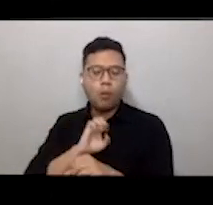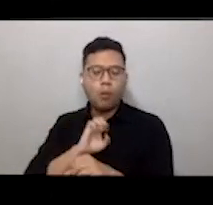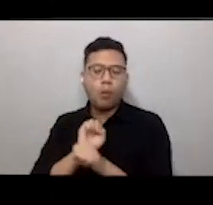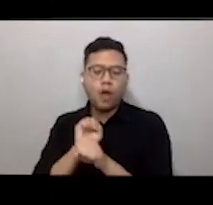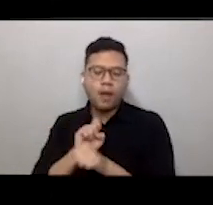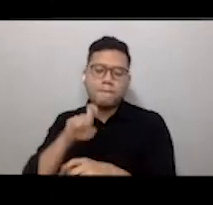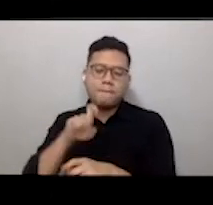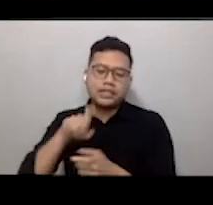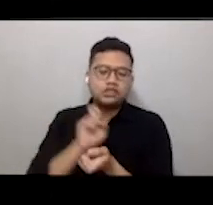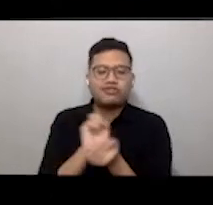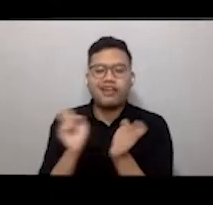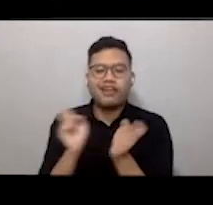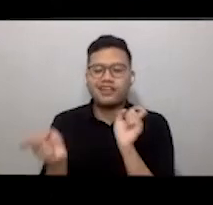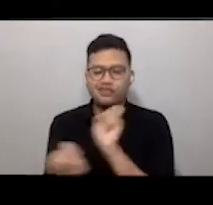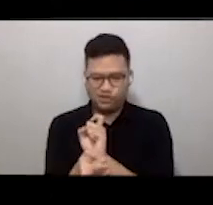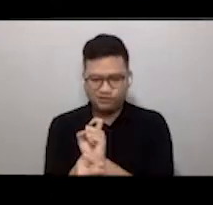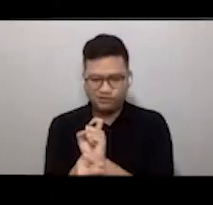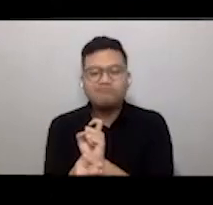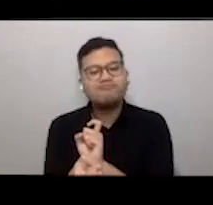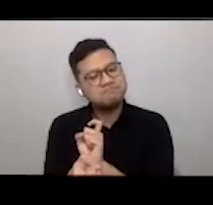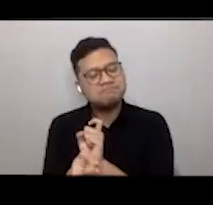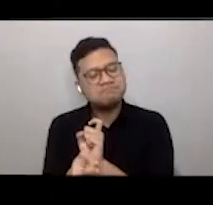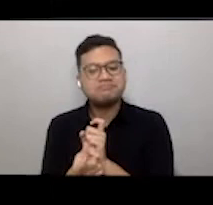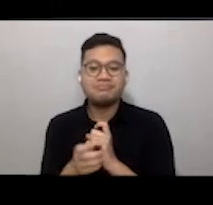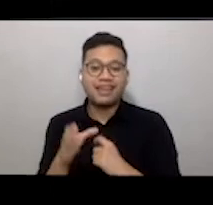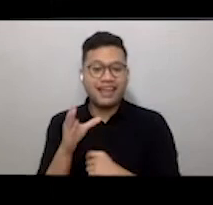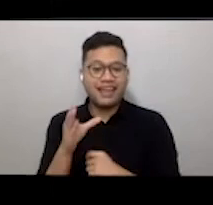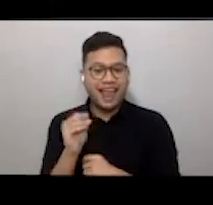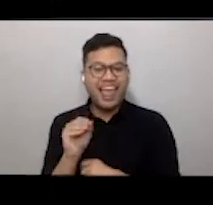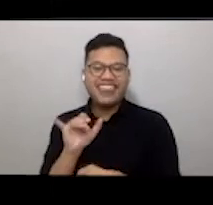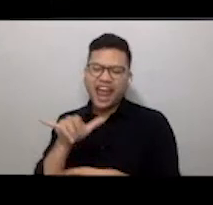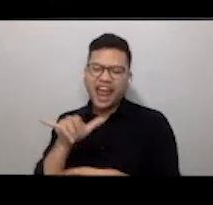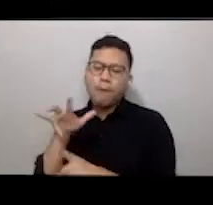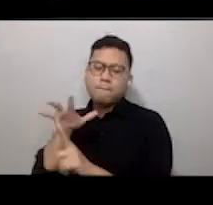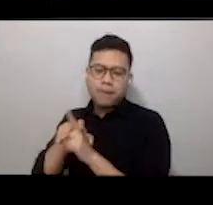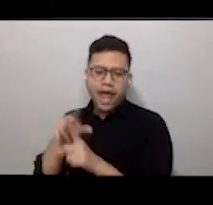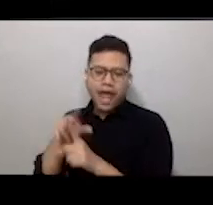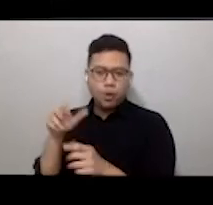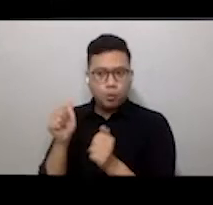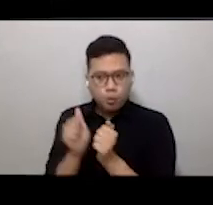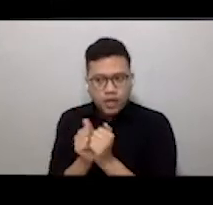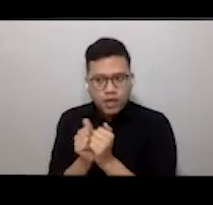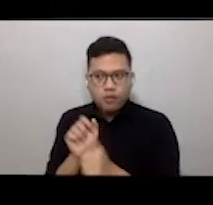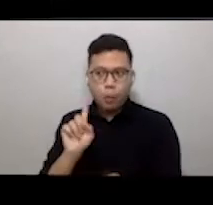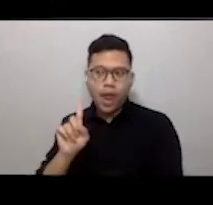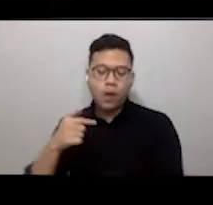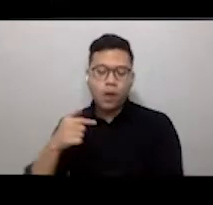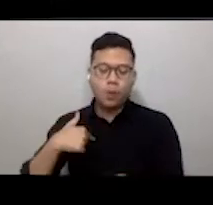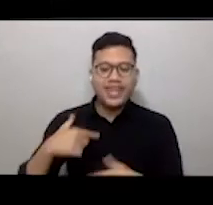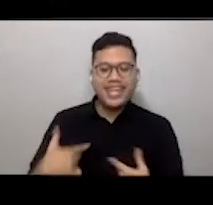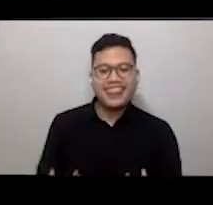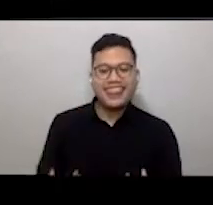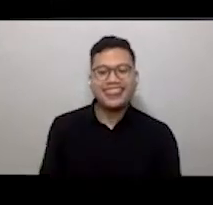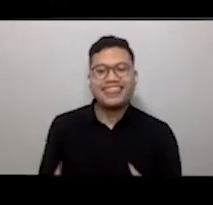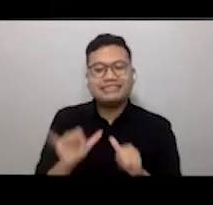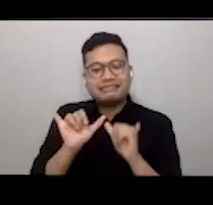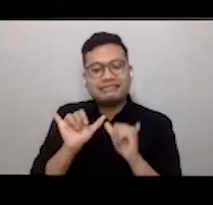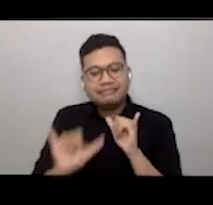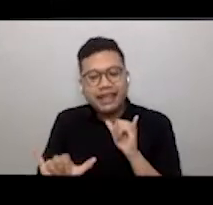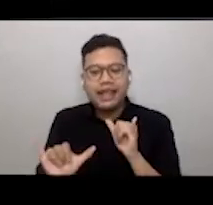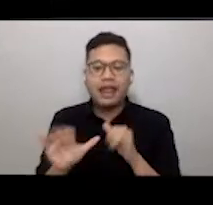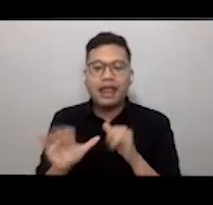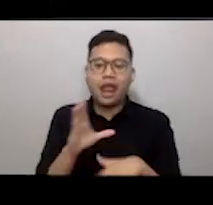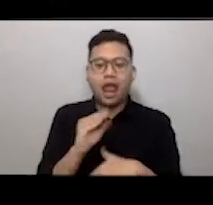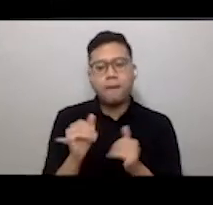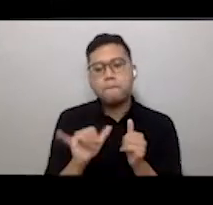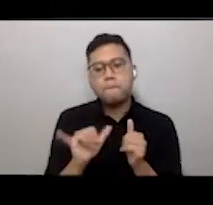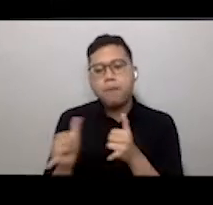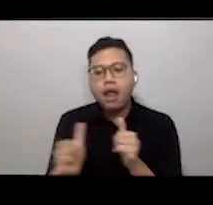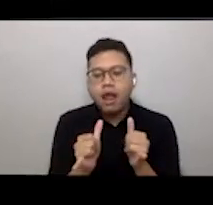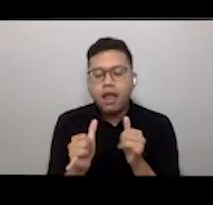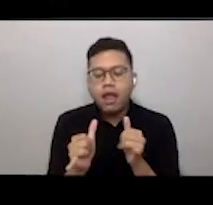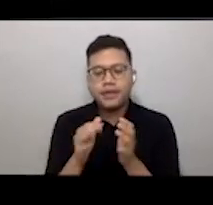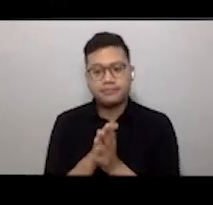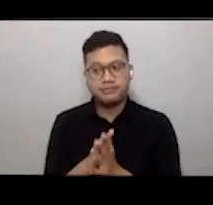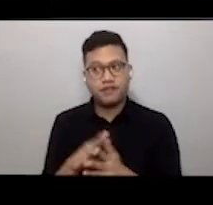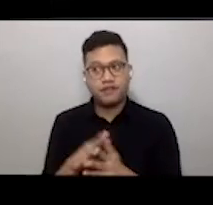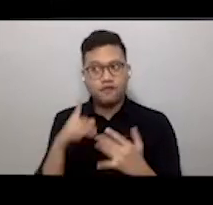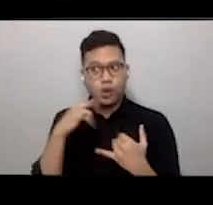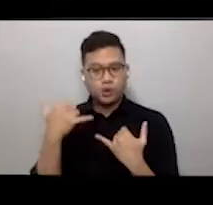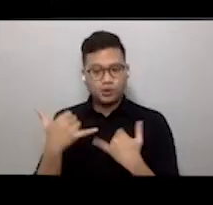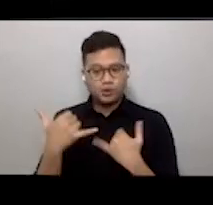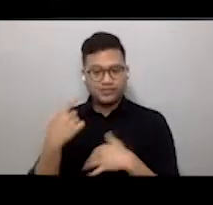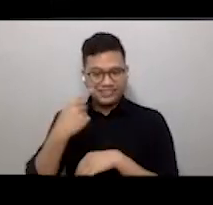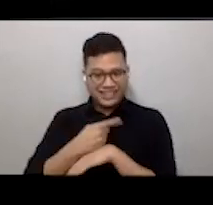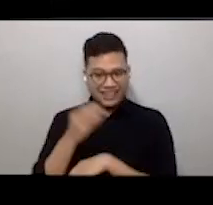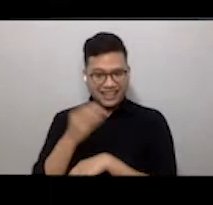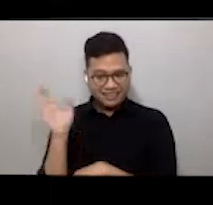significantly changed. And that applies also to where we live and to where we choose to play. So in today's lecture, Balance